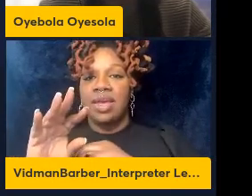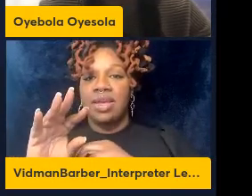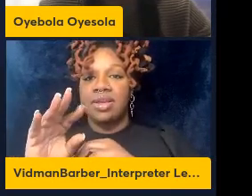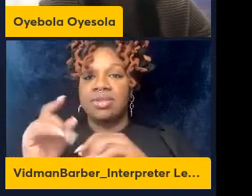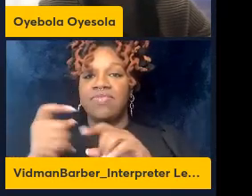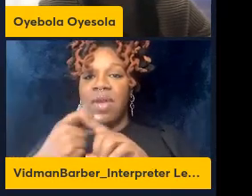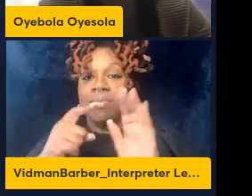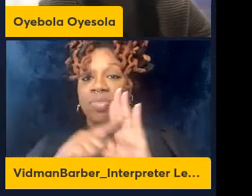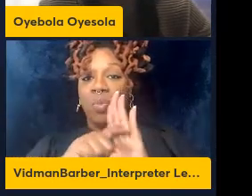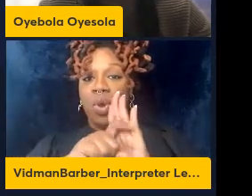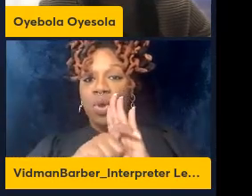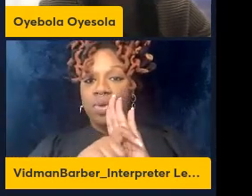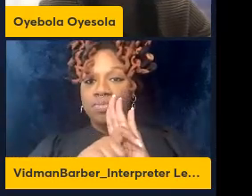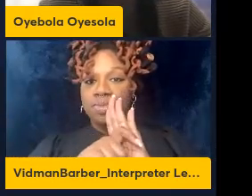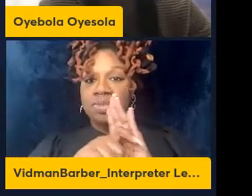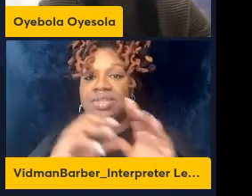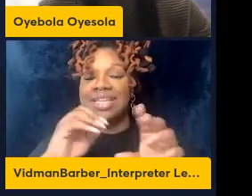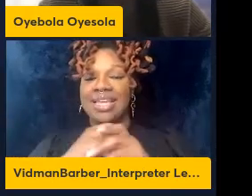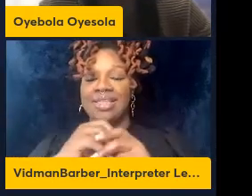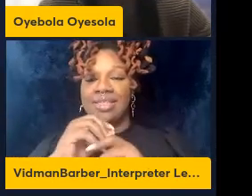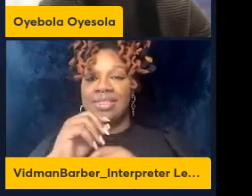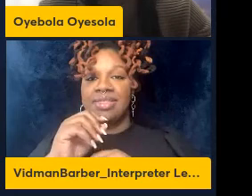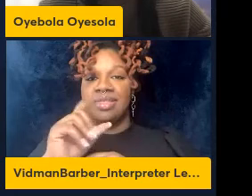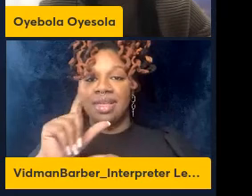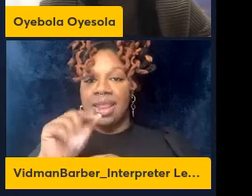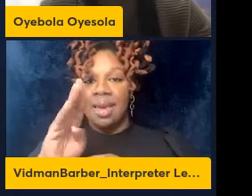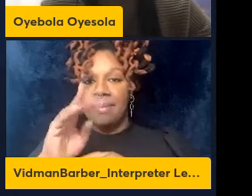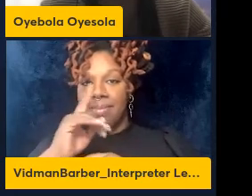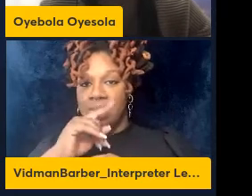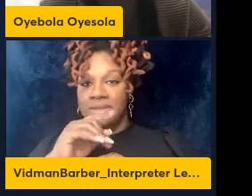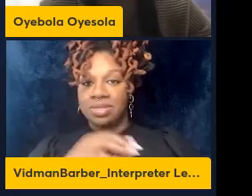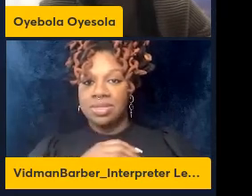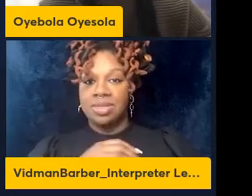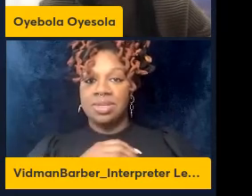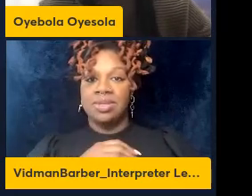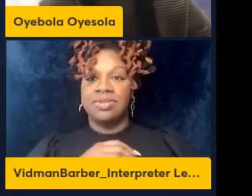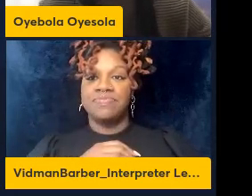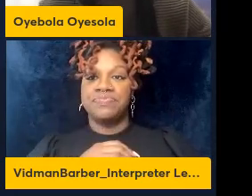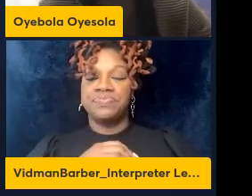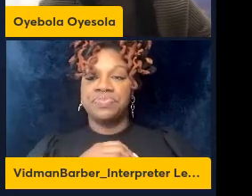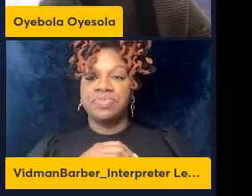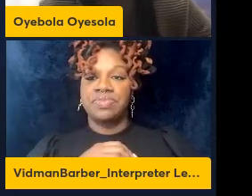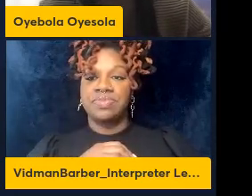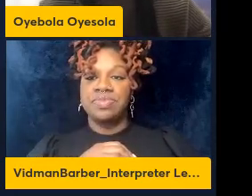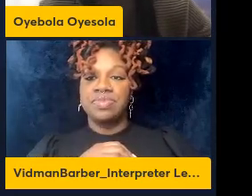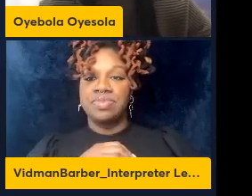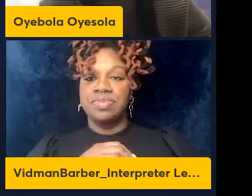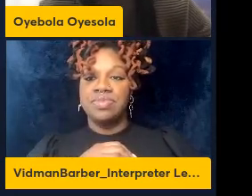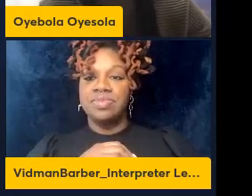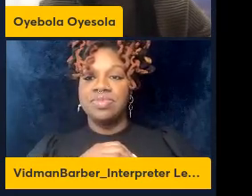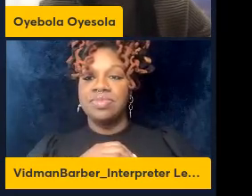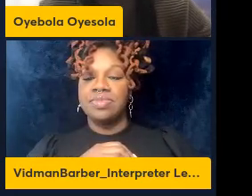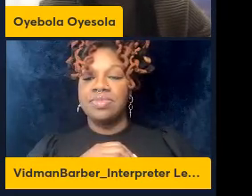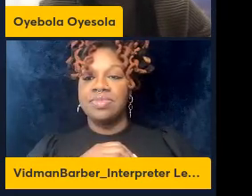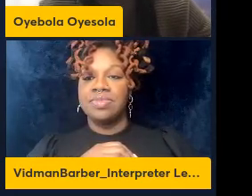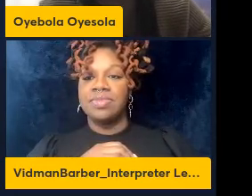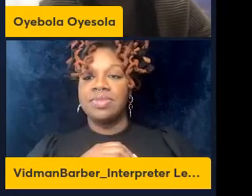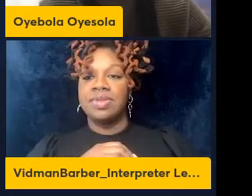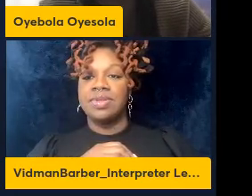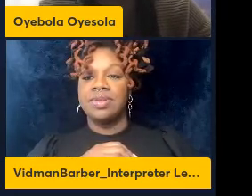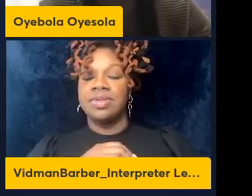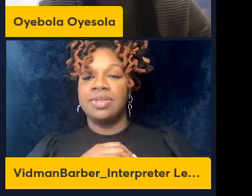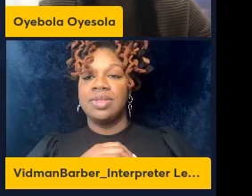in the lab mice so what happens when we rewild the mice similar to what we've seen before